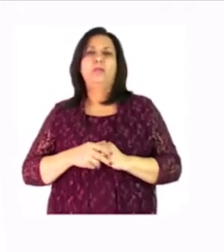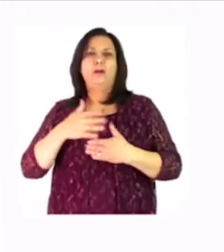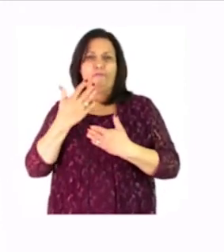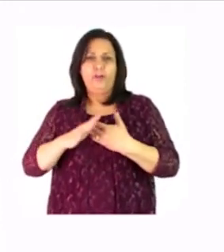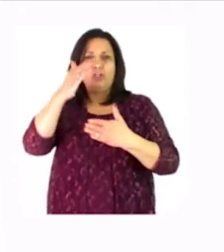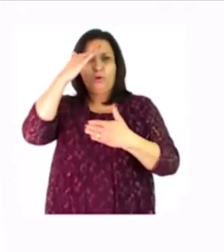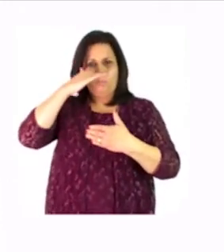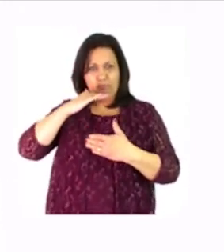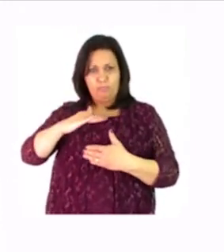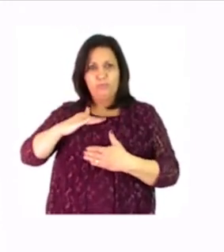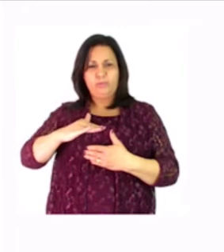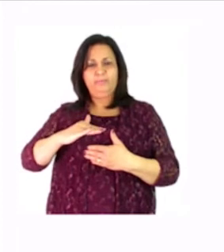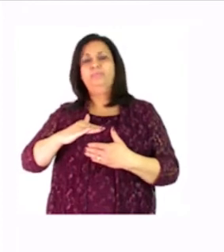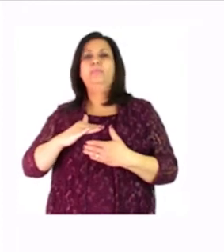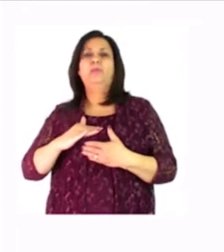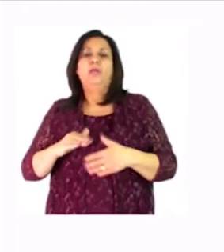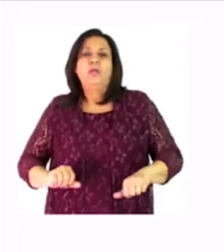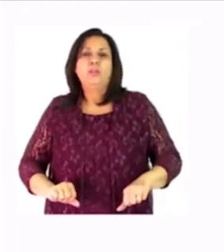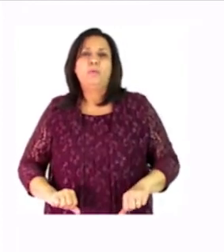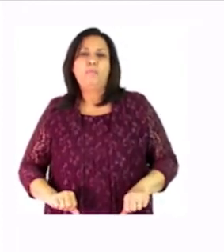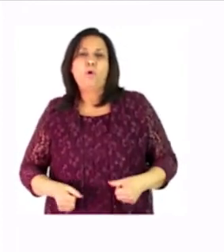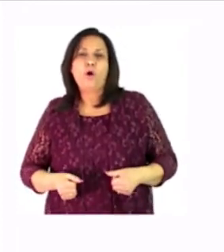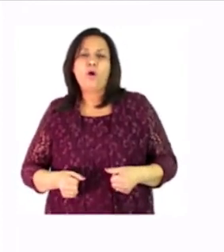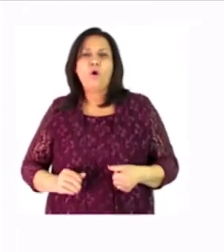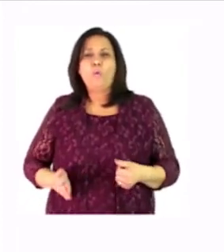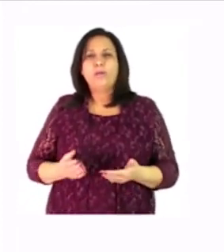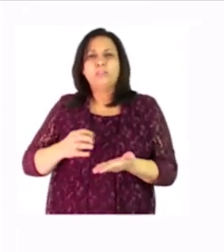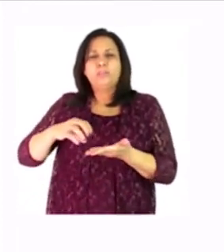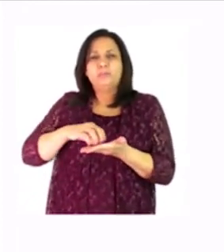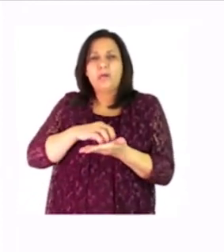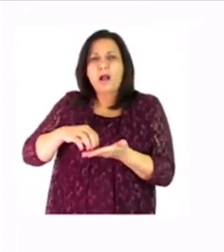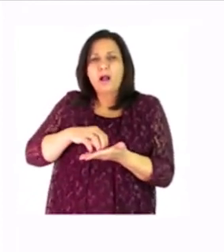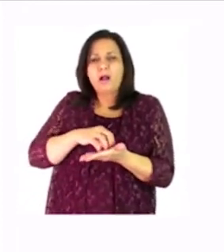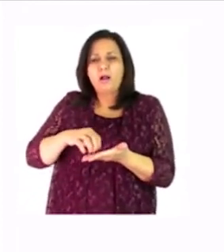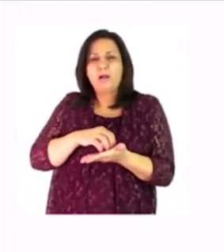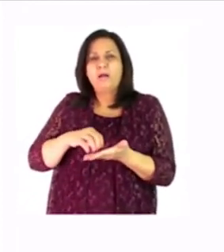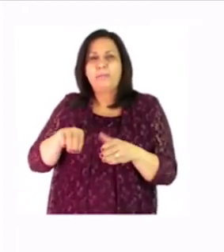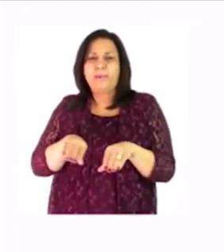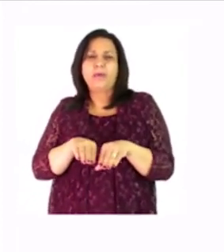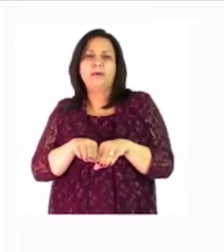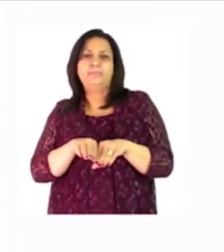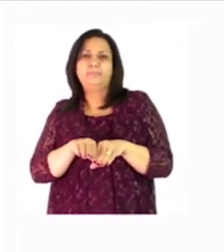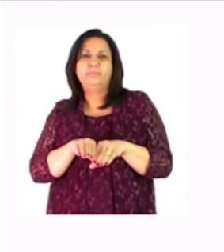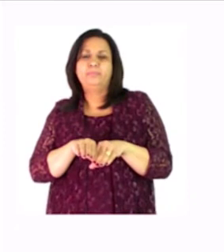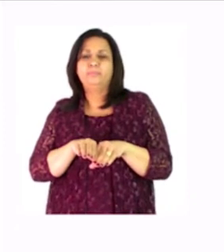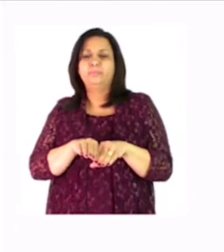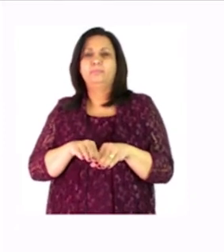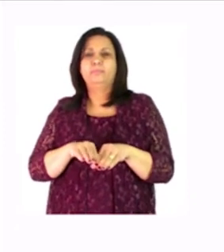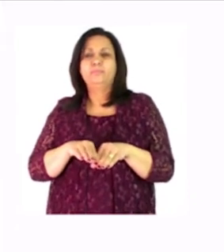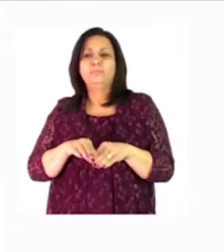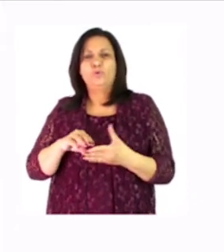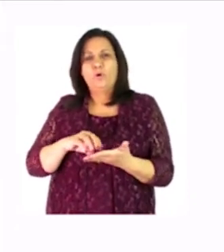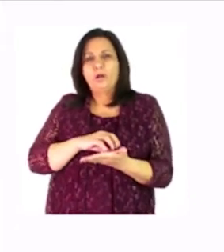the little boy would like to make a nice toy a little toy car